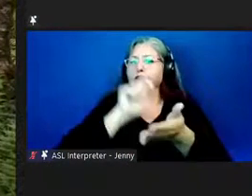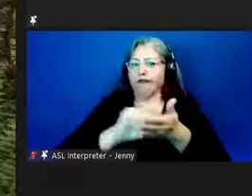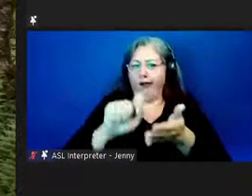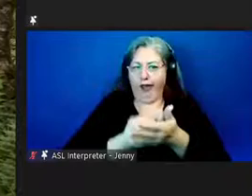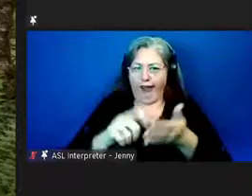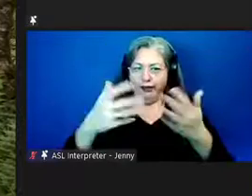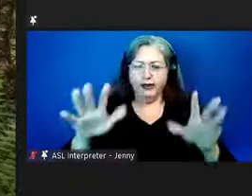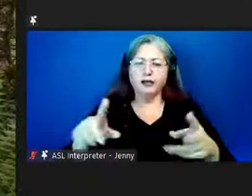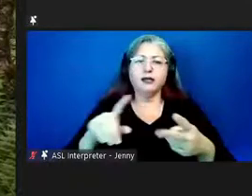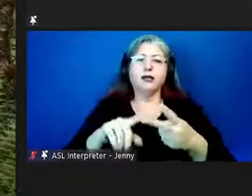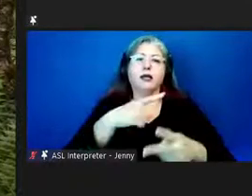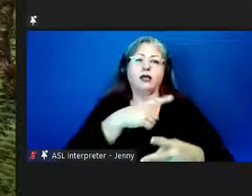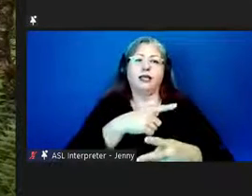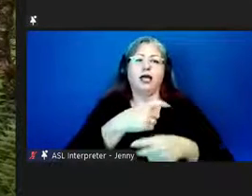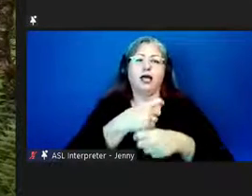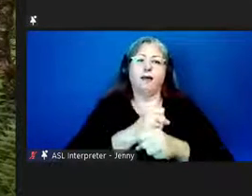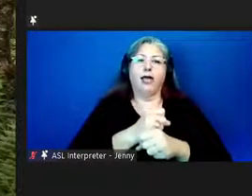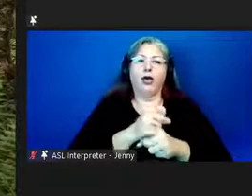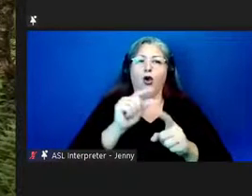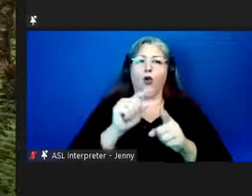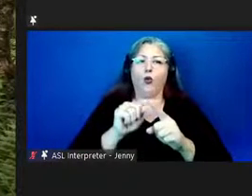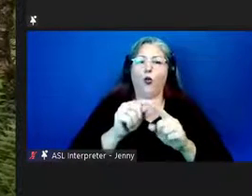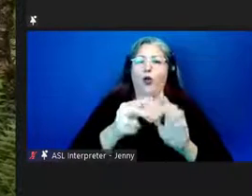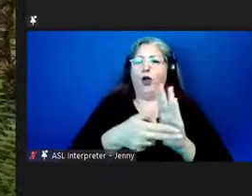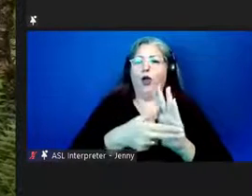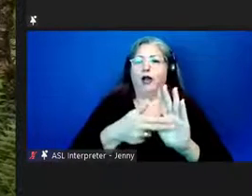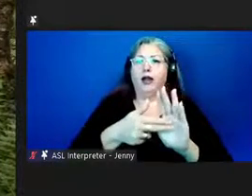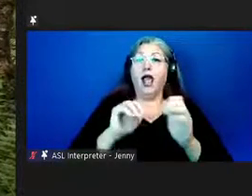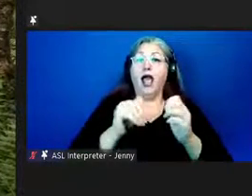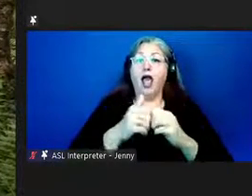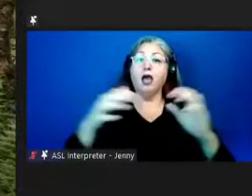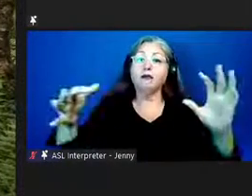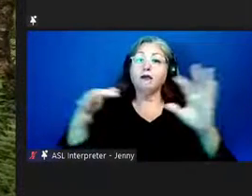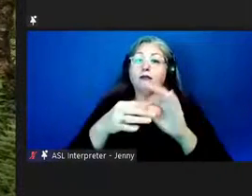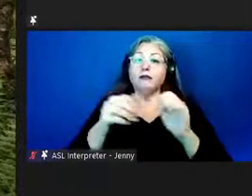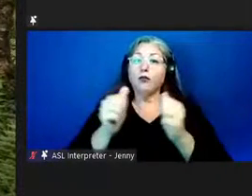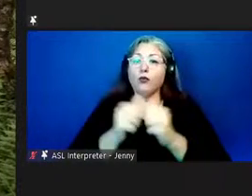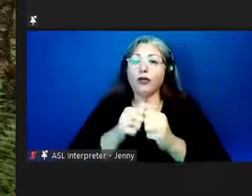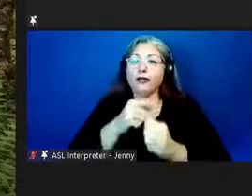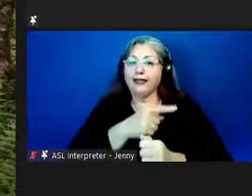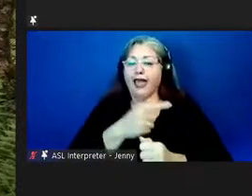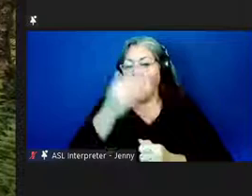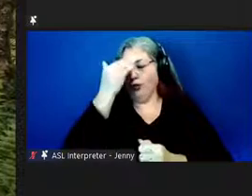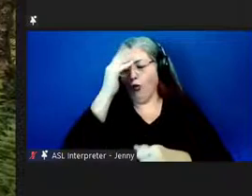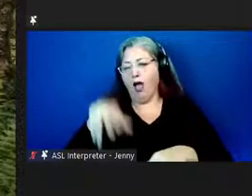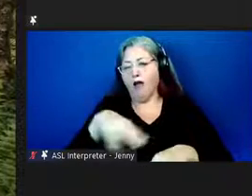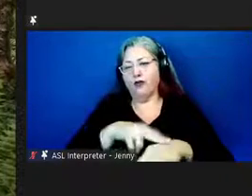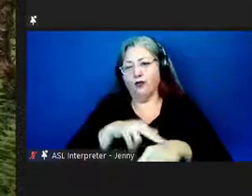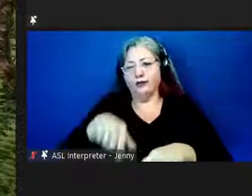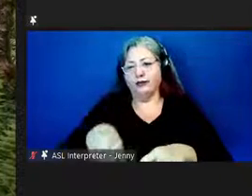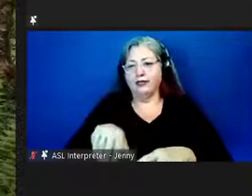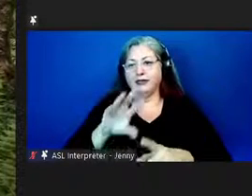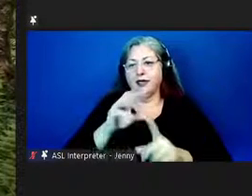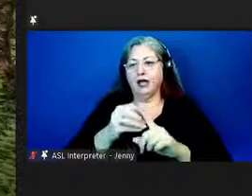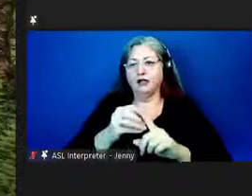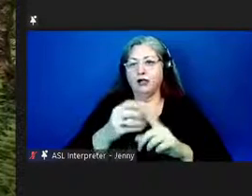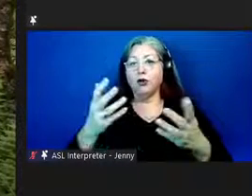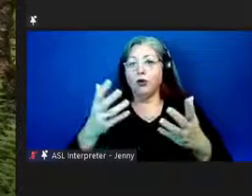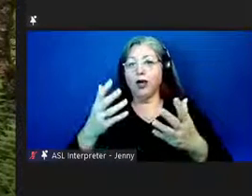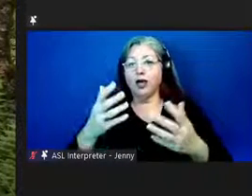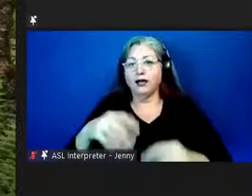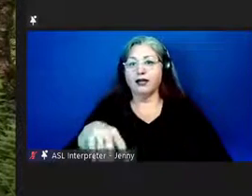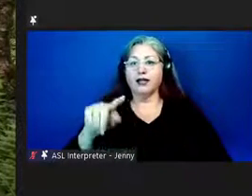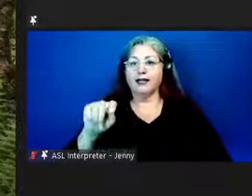had created a word for it by associating it with what they knew of course in our culture which was